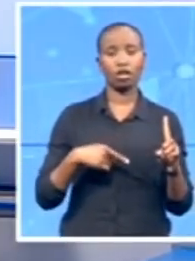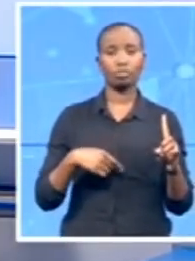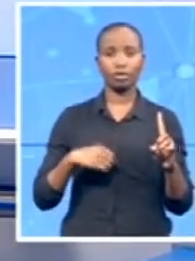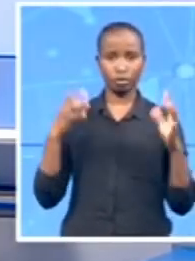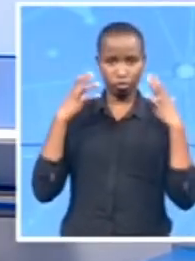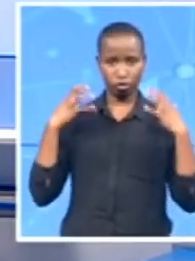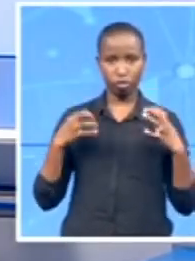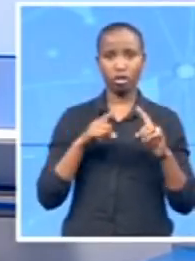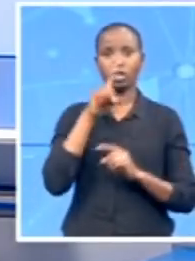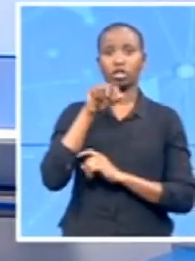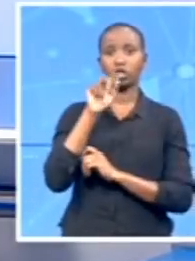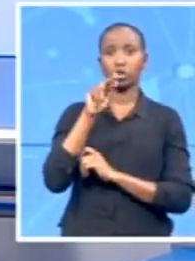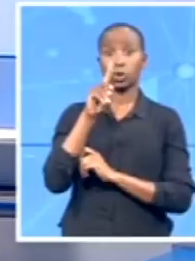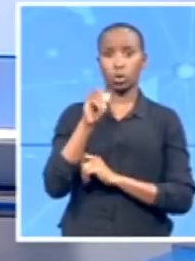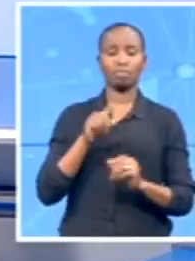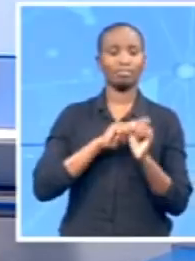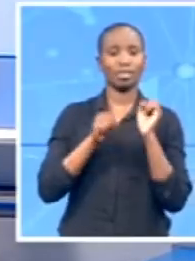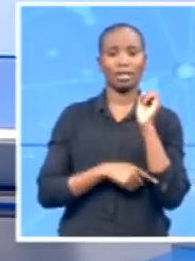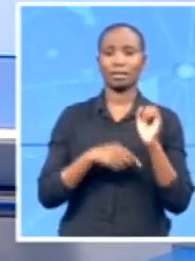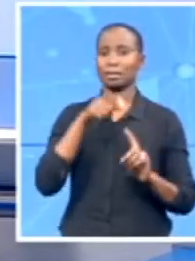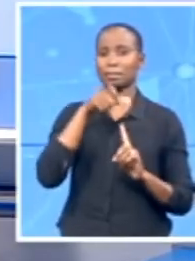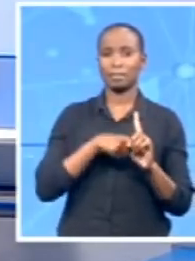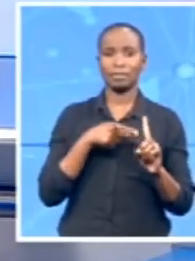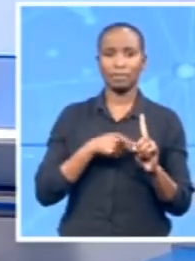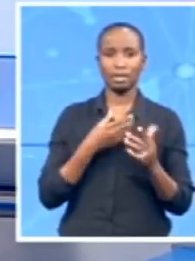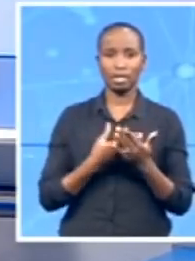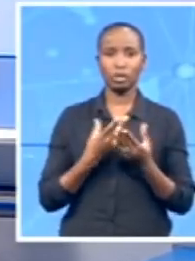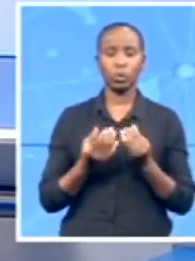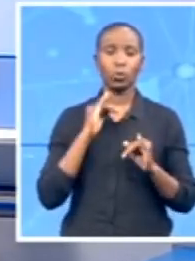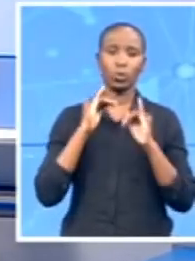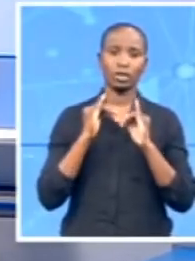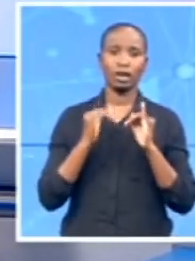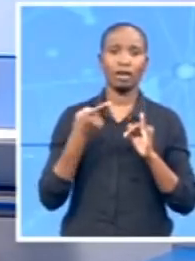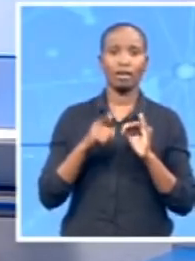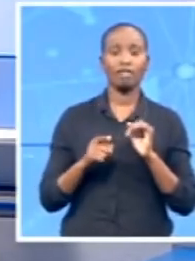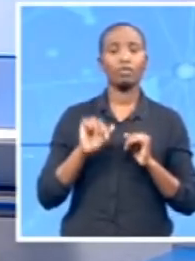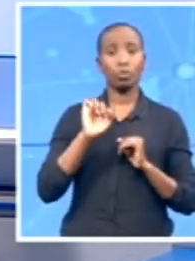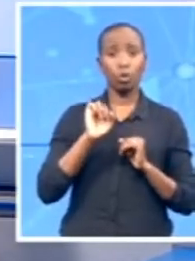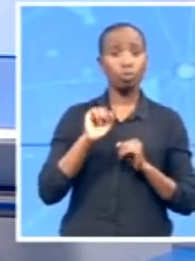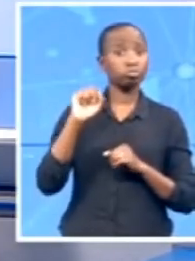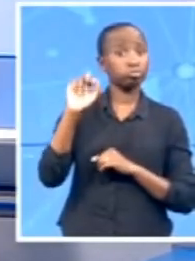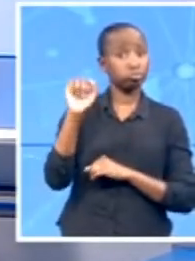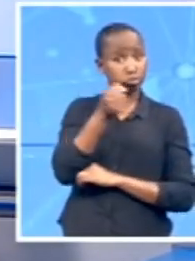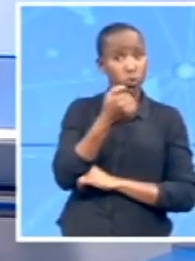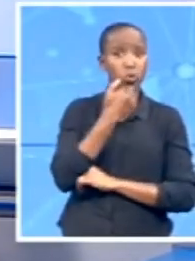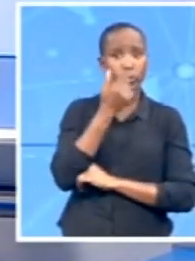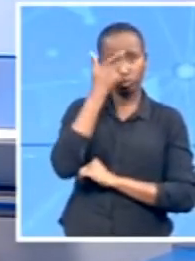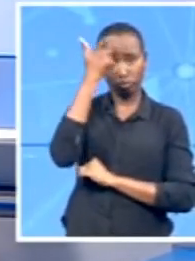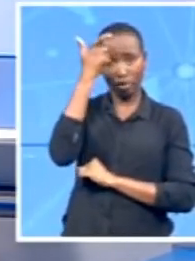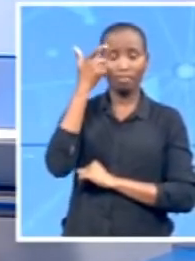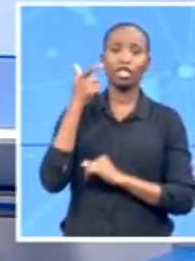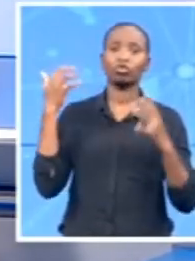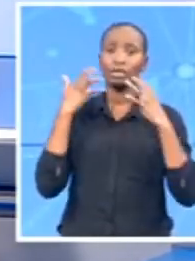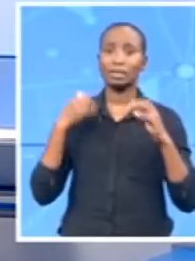Johannesburg today for the position of the country's Chief Justice. 61-year-old Zondo was born in the impoverished community of